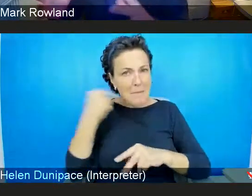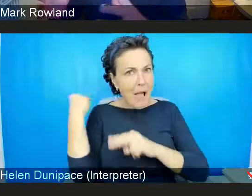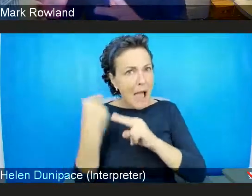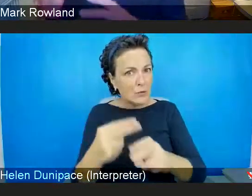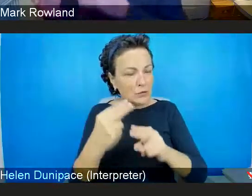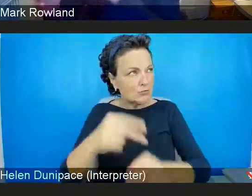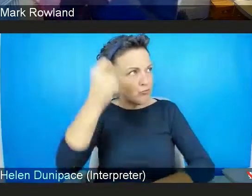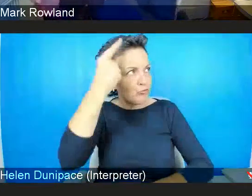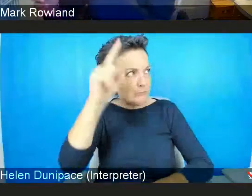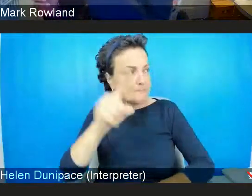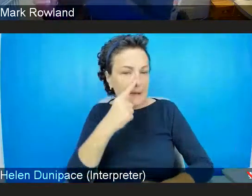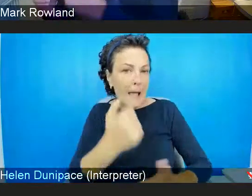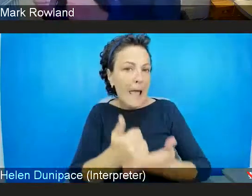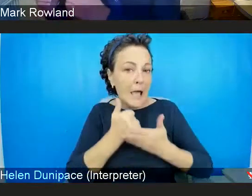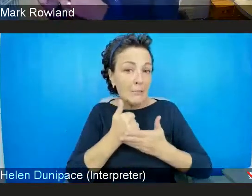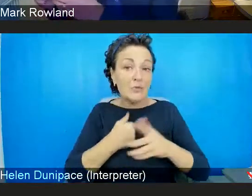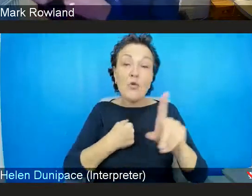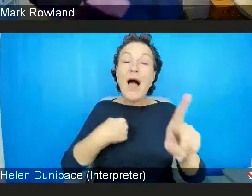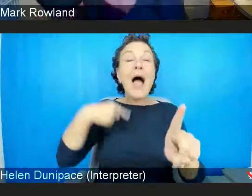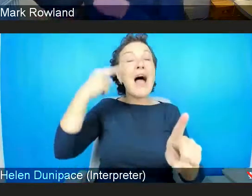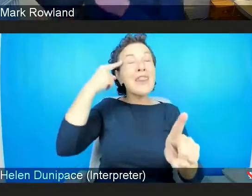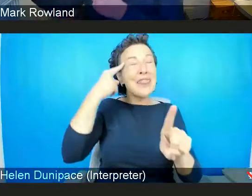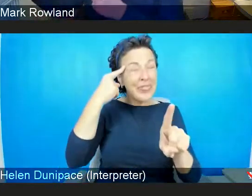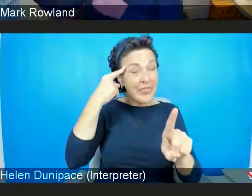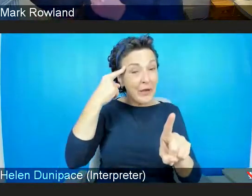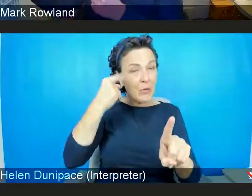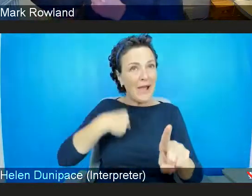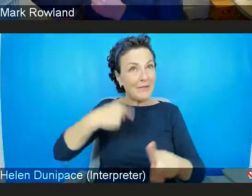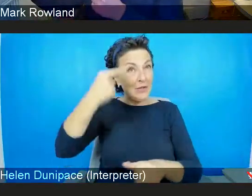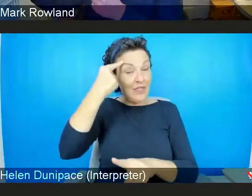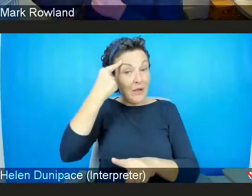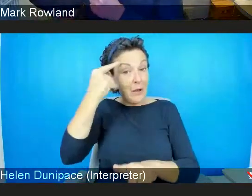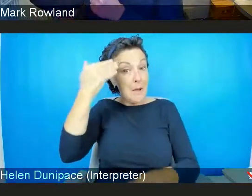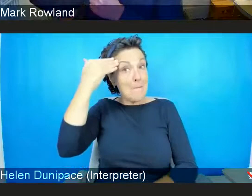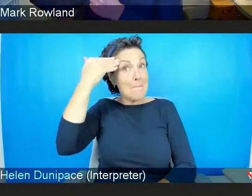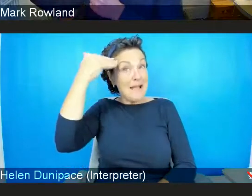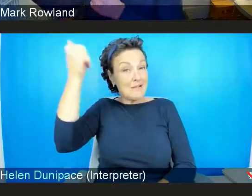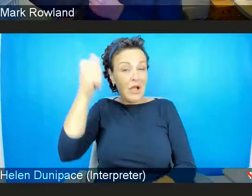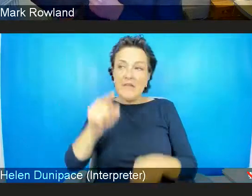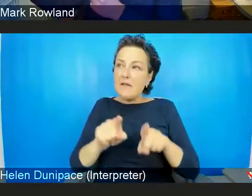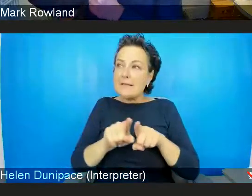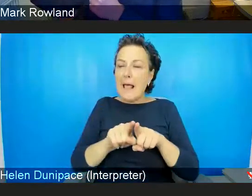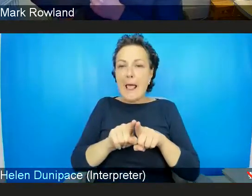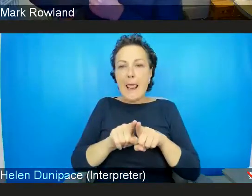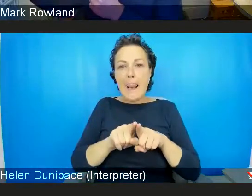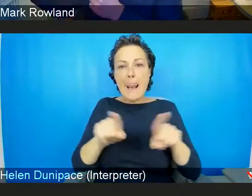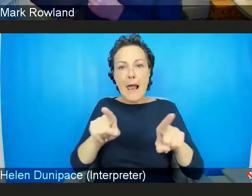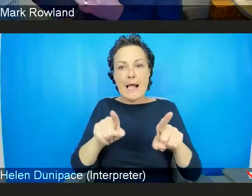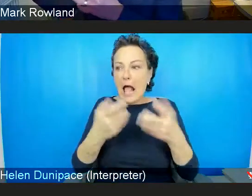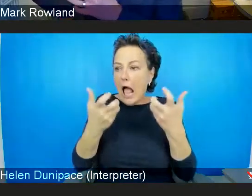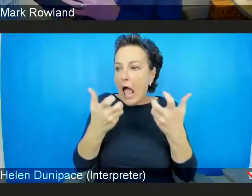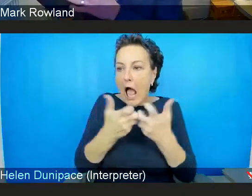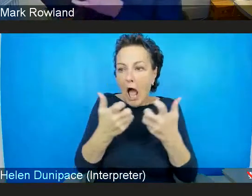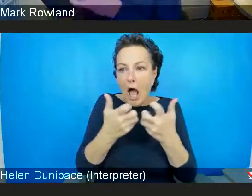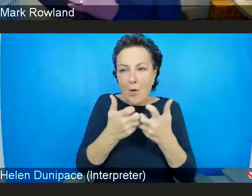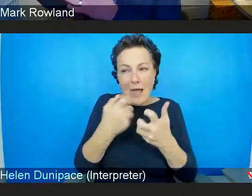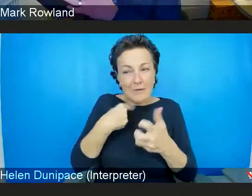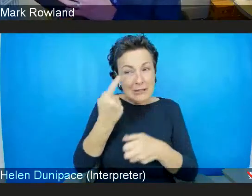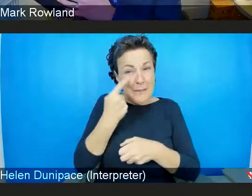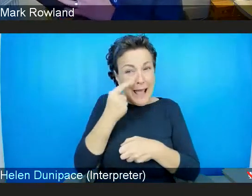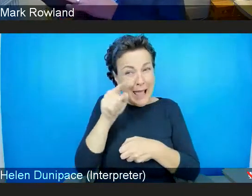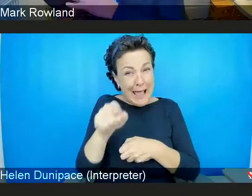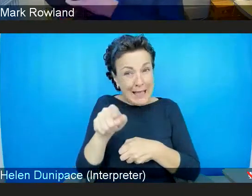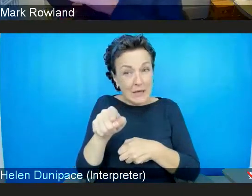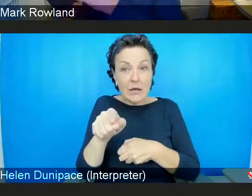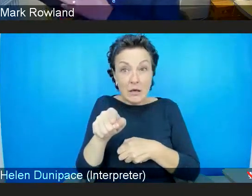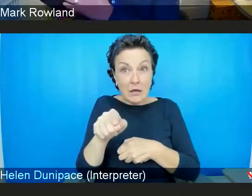add mental health as a string to the bow for protecting and taking action on climate. So it needs to